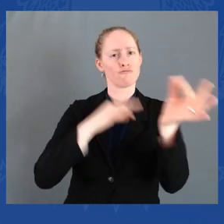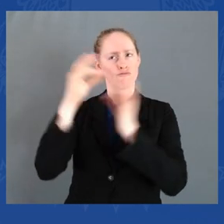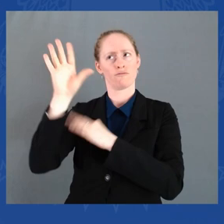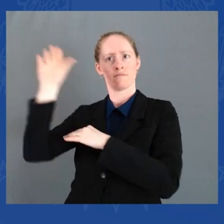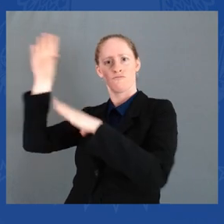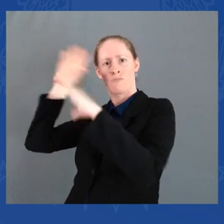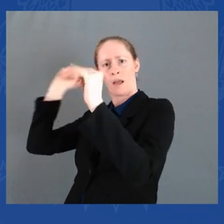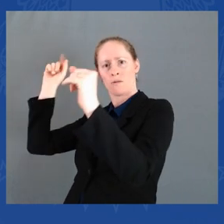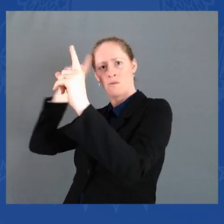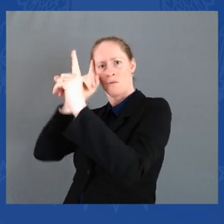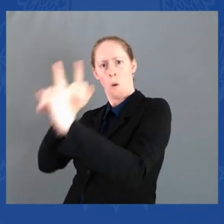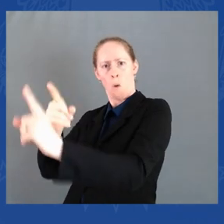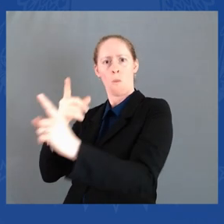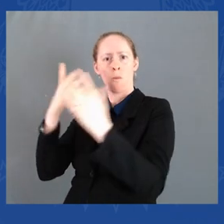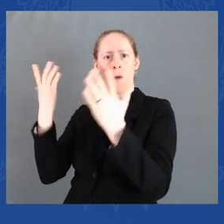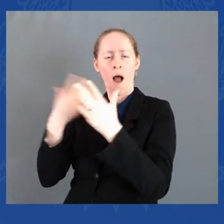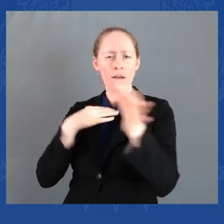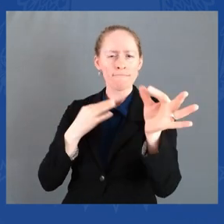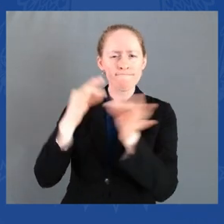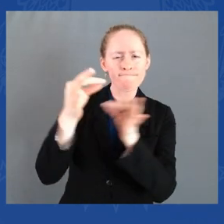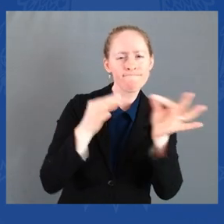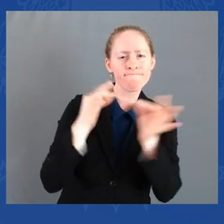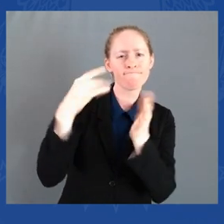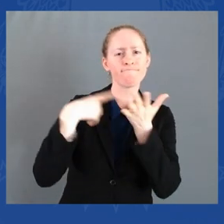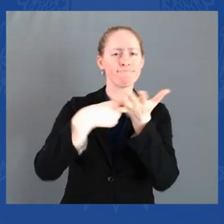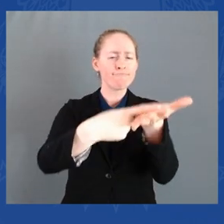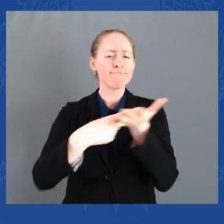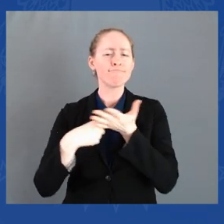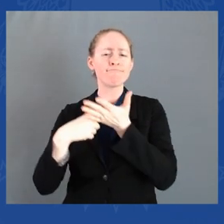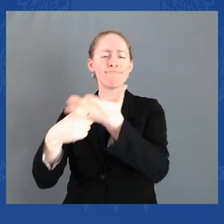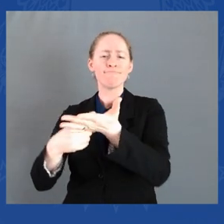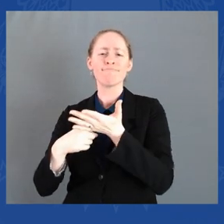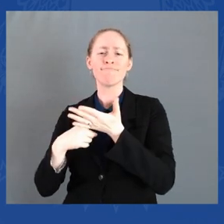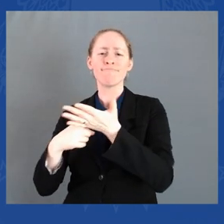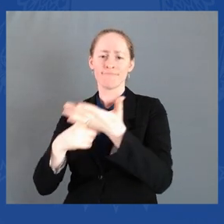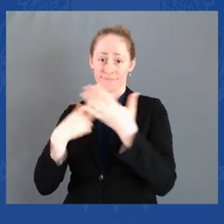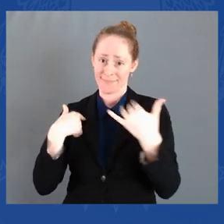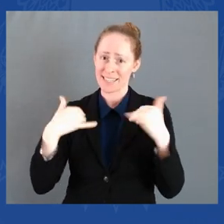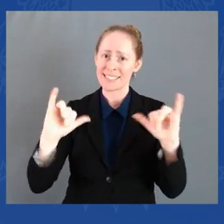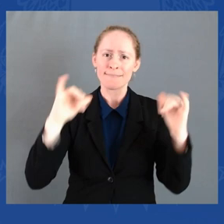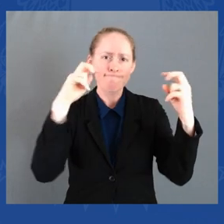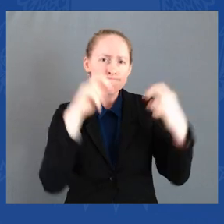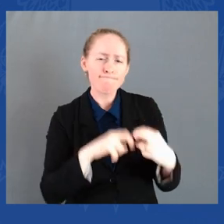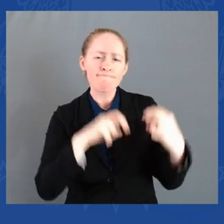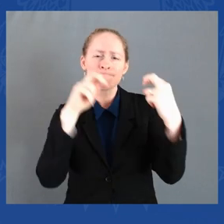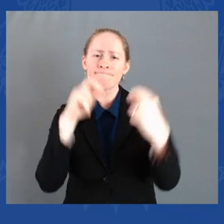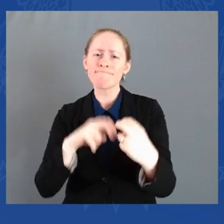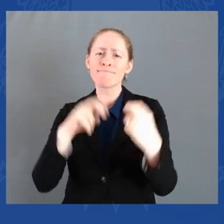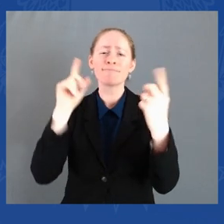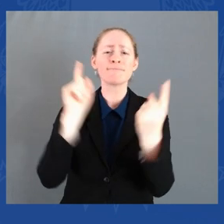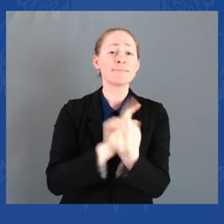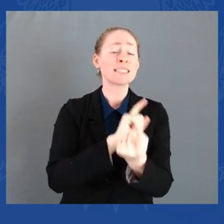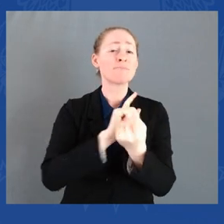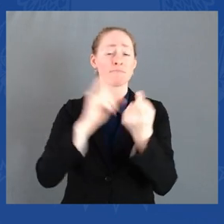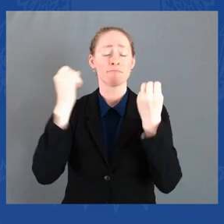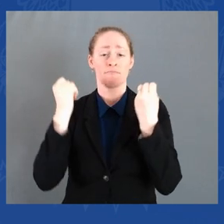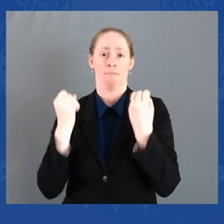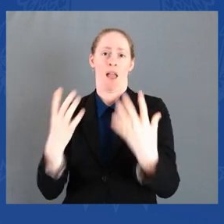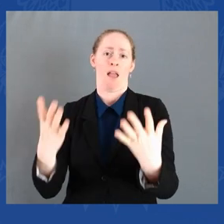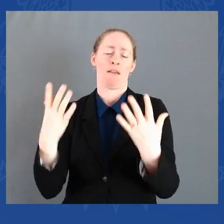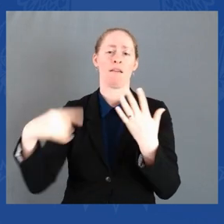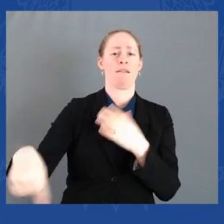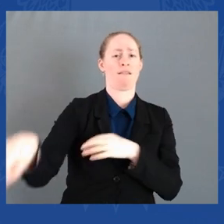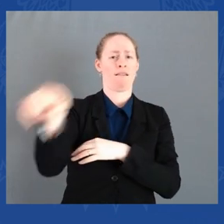I am continually inspired by the resilience and perseverance that our communities have shown in the